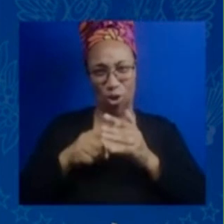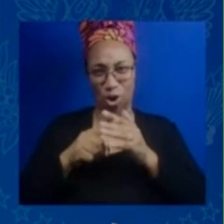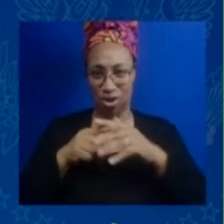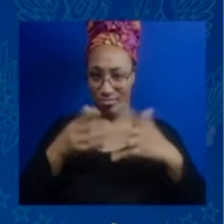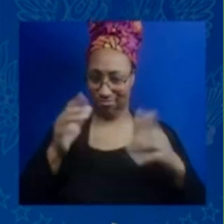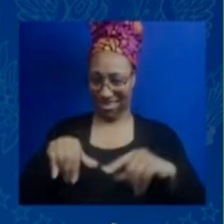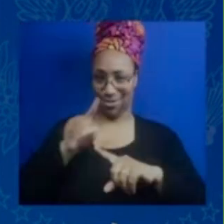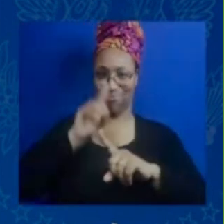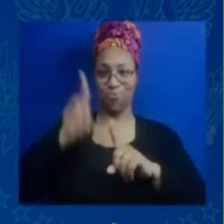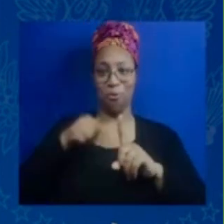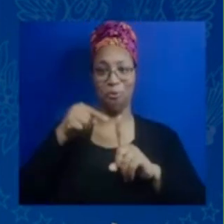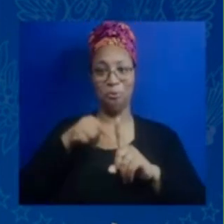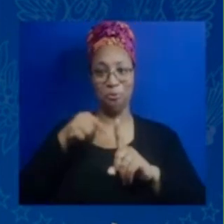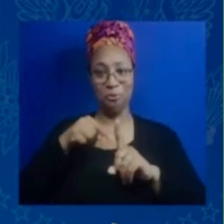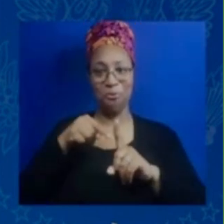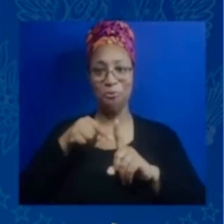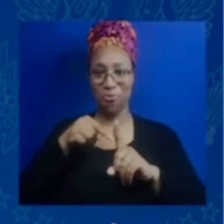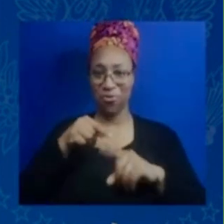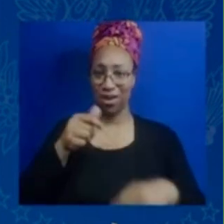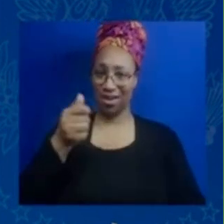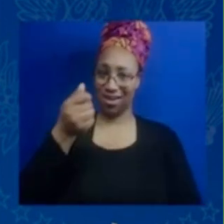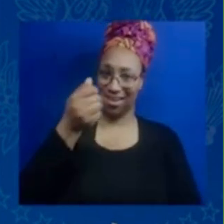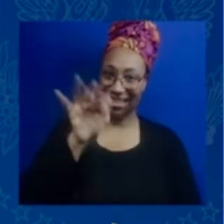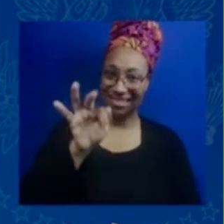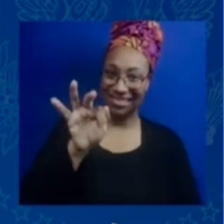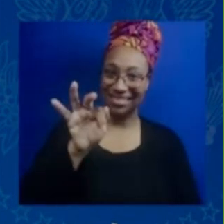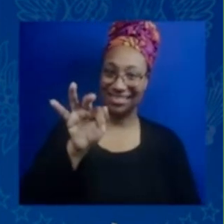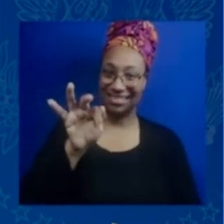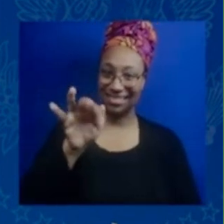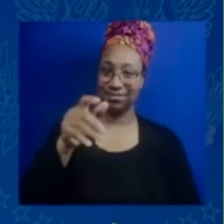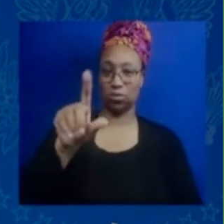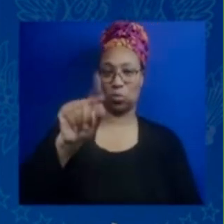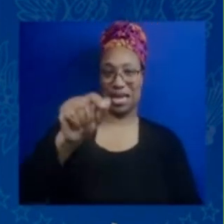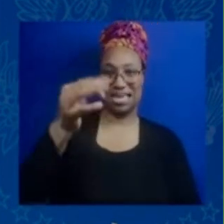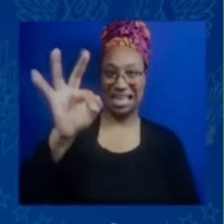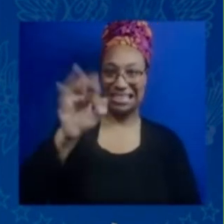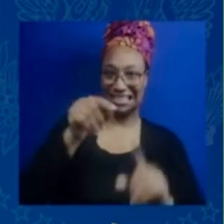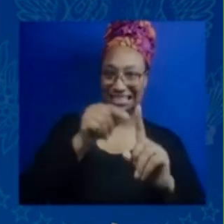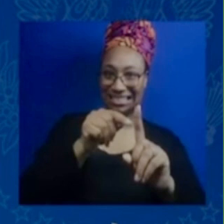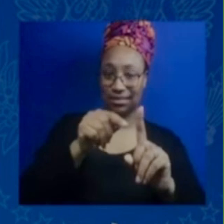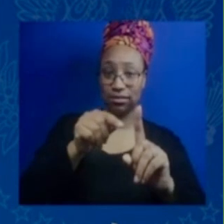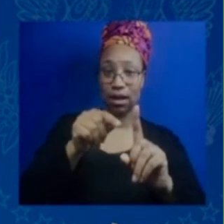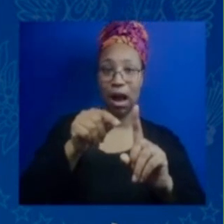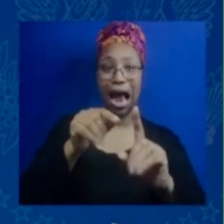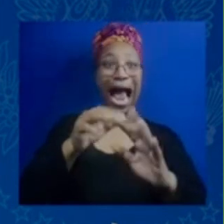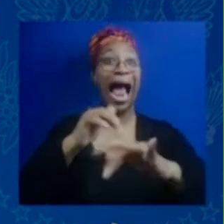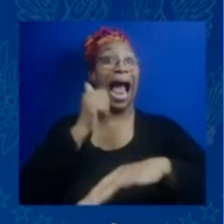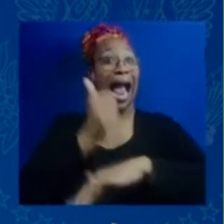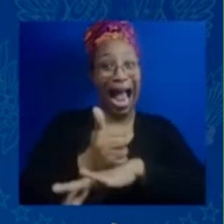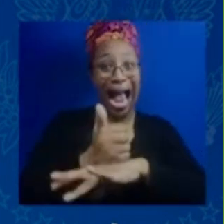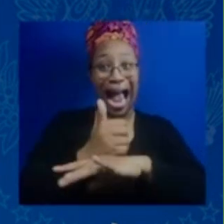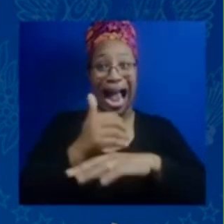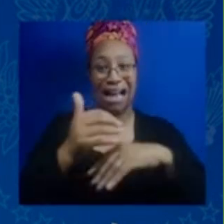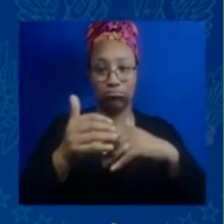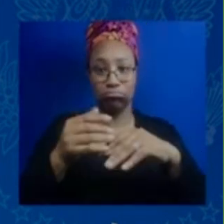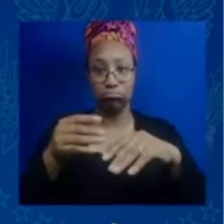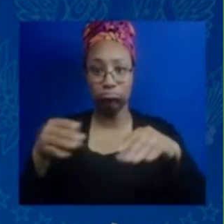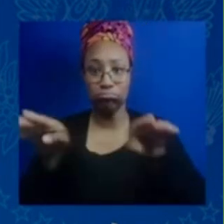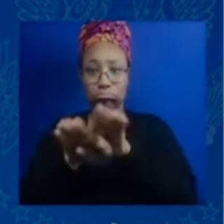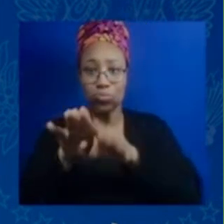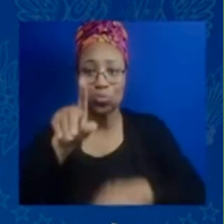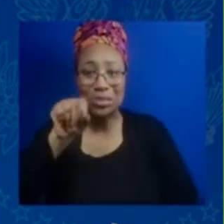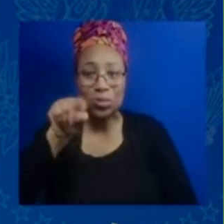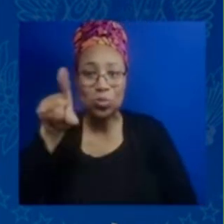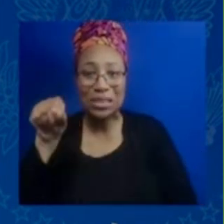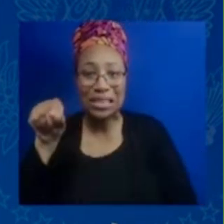then 2020 it shut down we are very fortunate that we're in retailers like Target and Walmart so those very essential stores